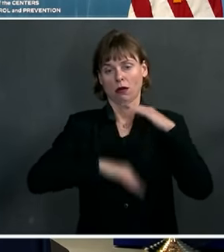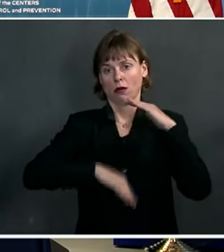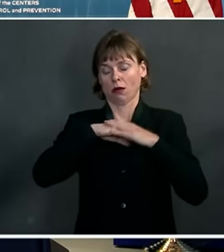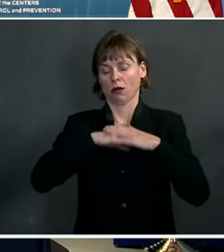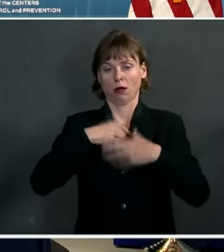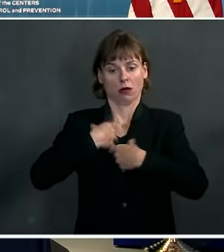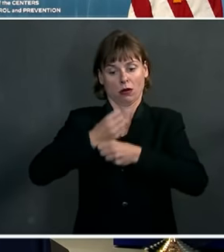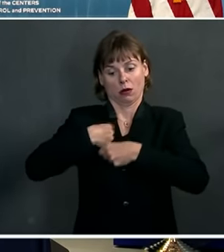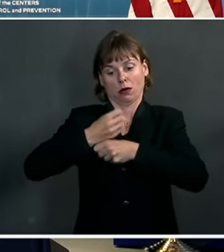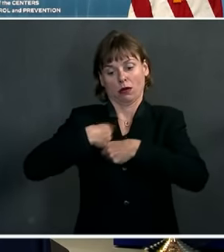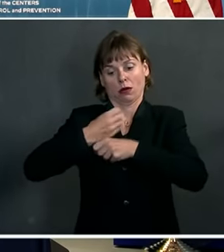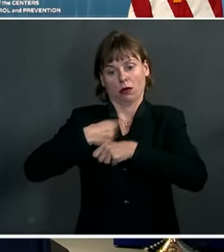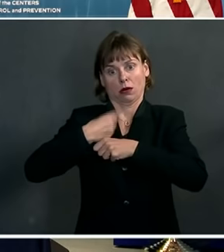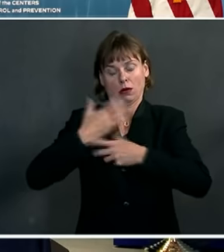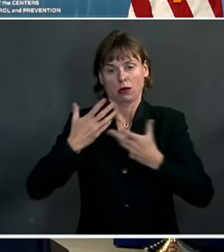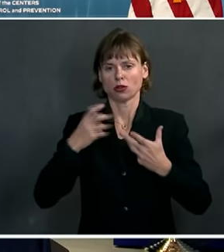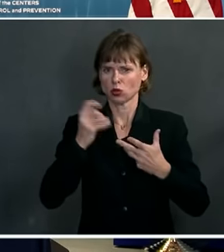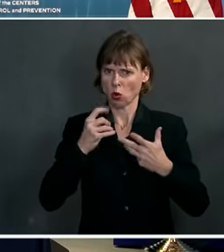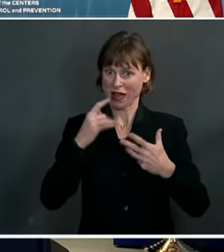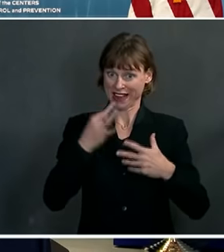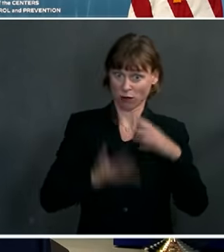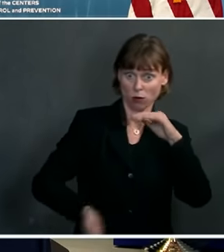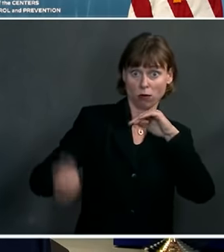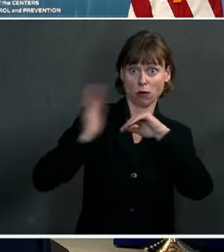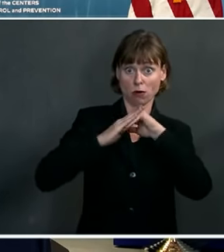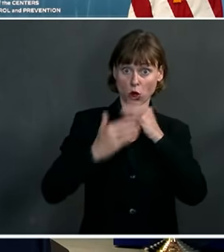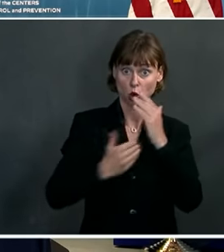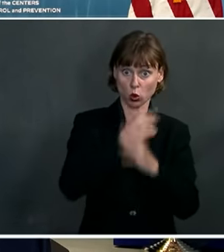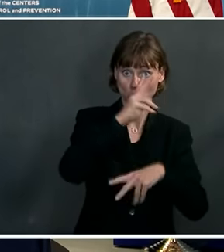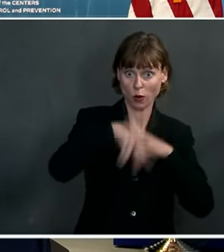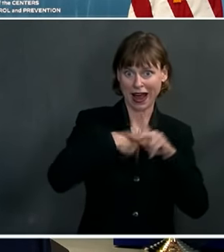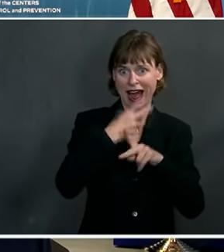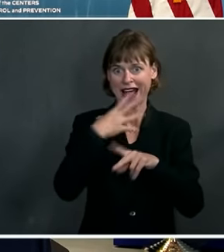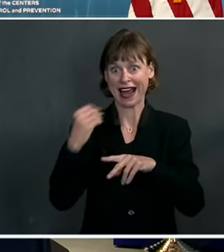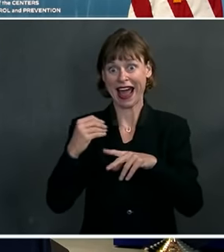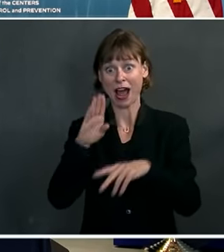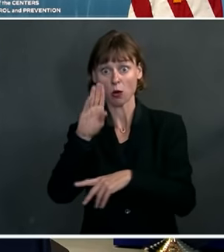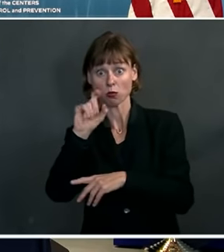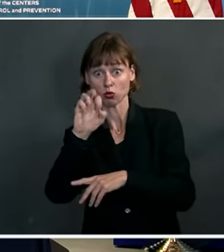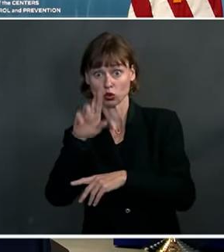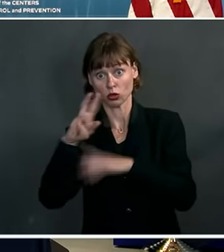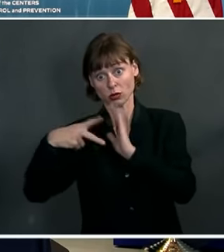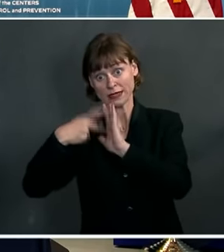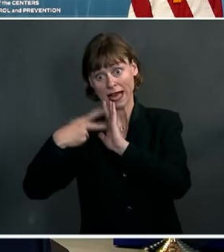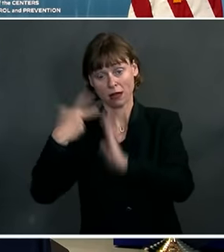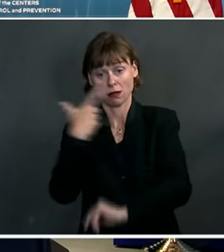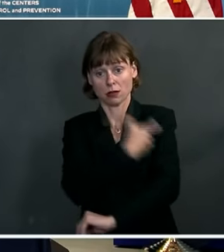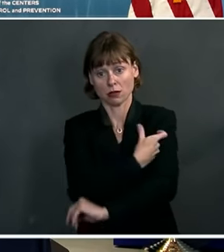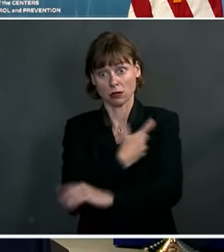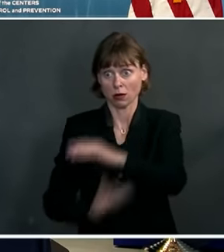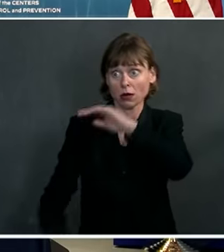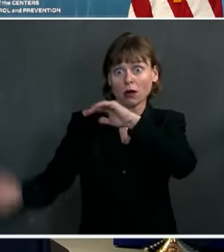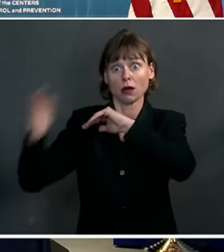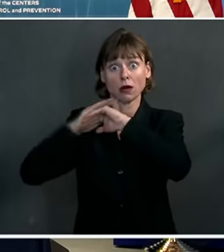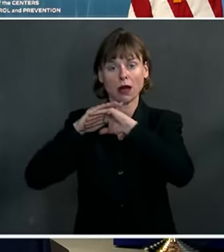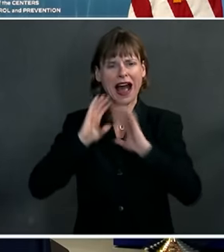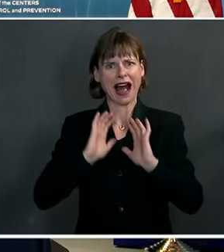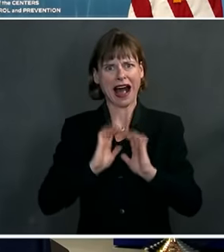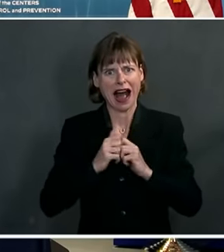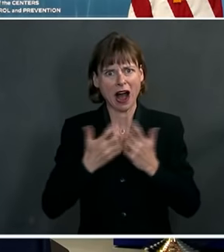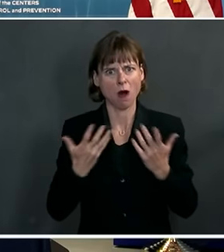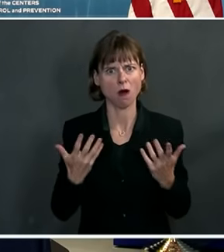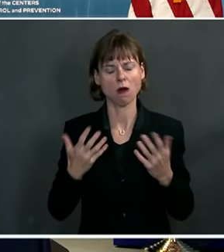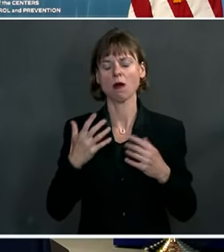what's the plan for making revised vaccines and booster shots on top of that? Thanks for the question. I think this question